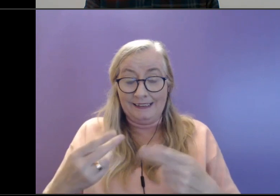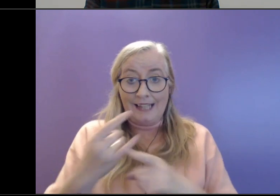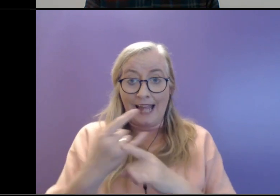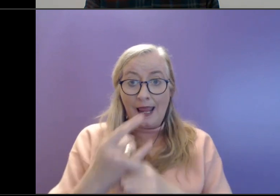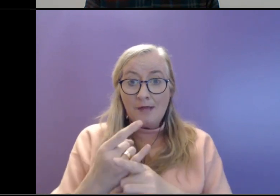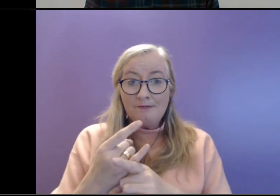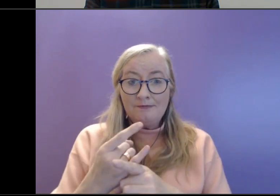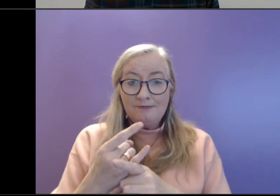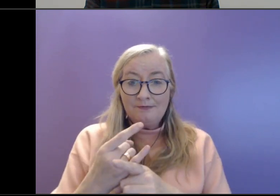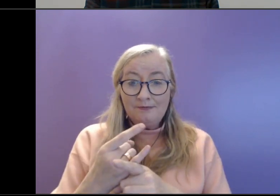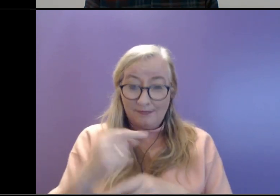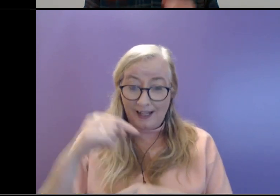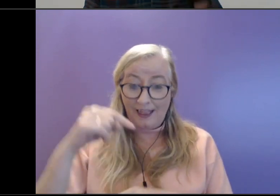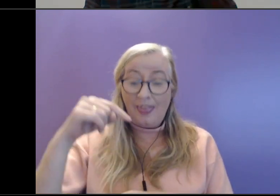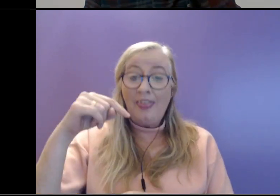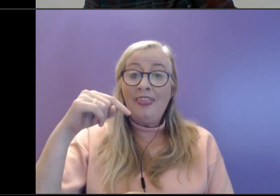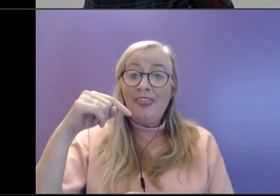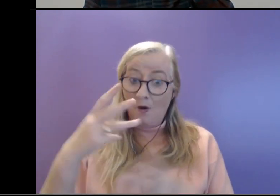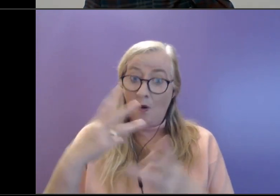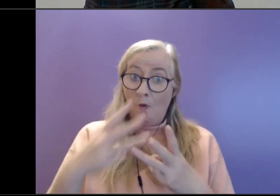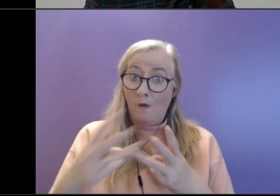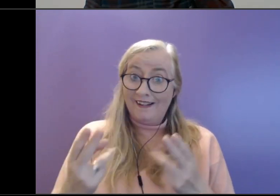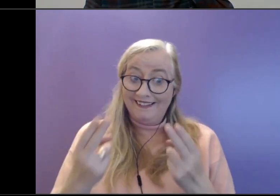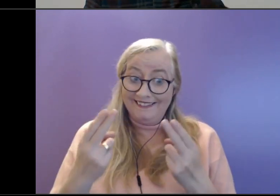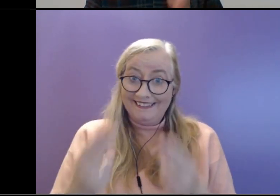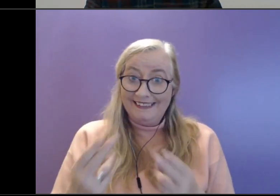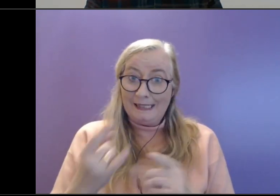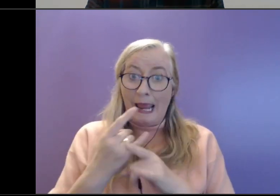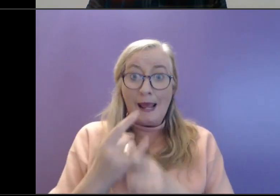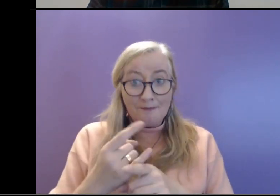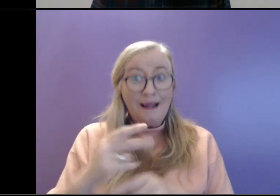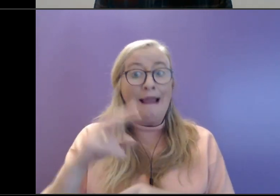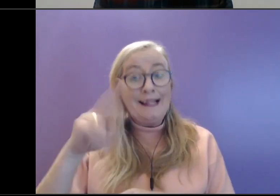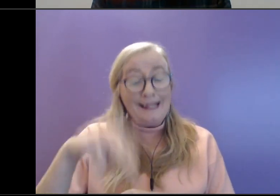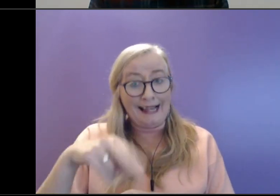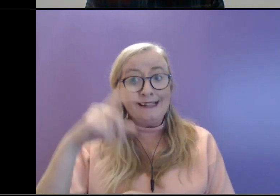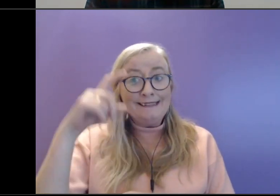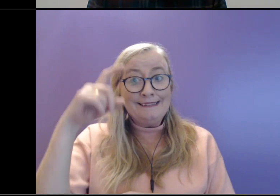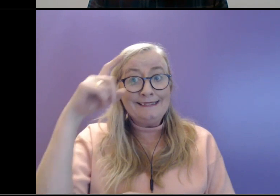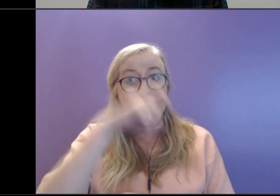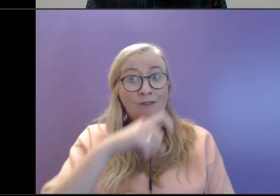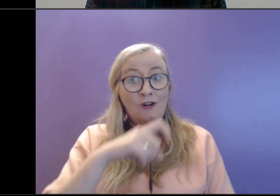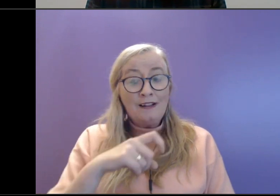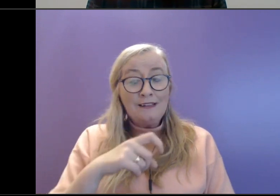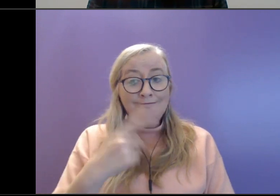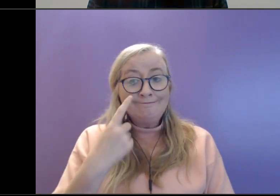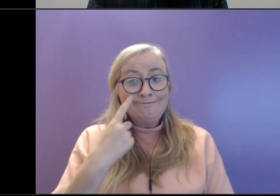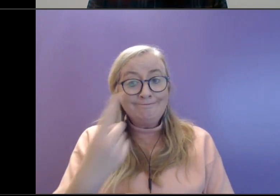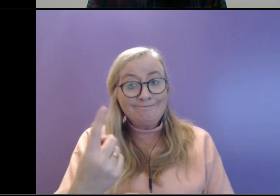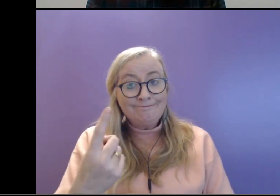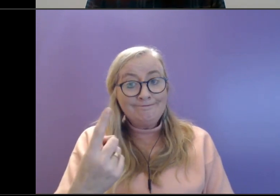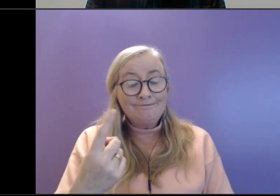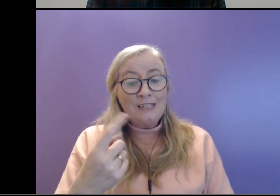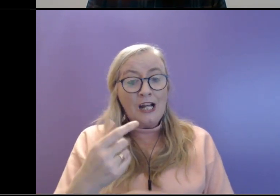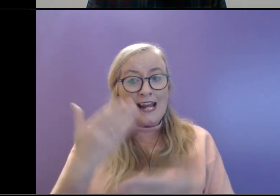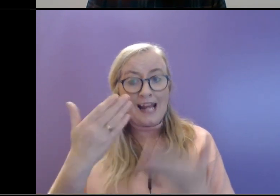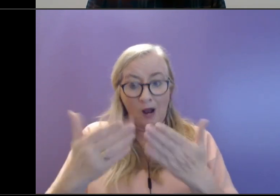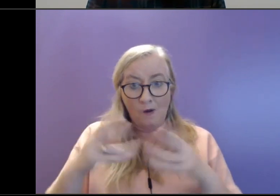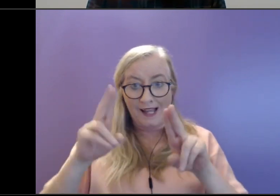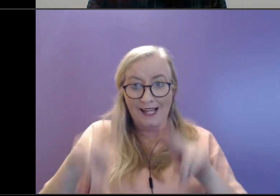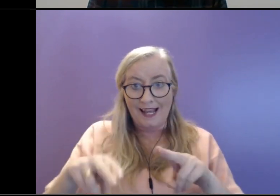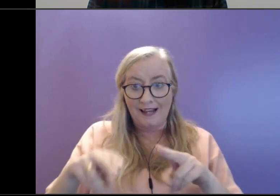And that can be very difficult to watch and be part of and to try and support somebody through